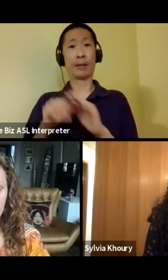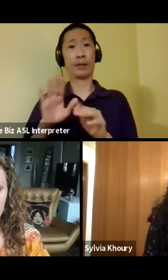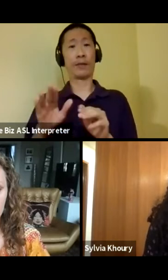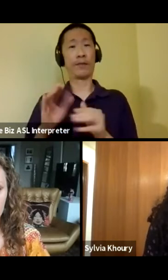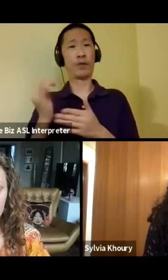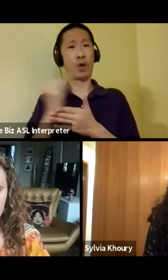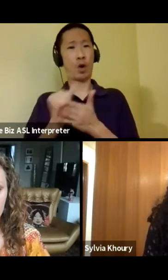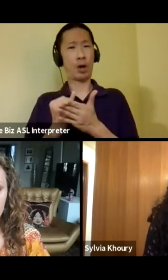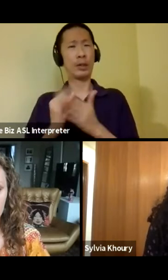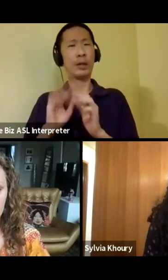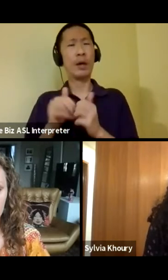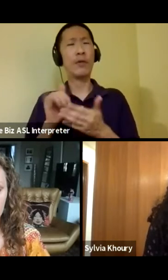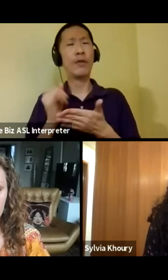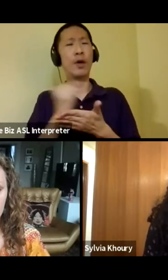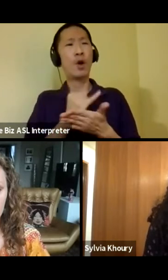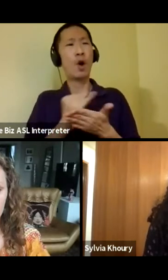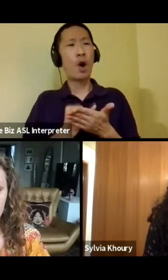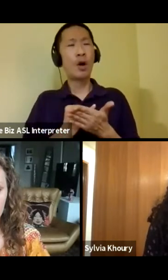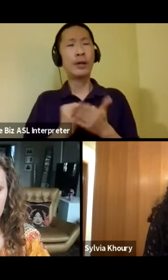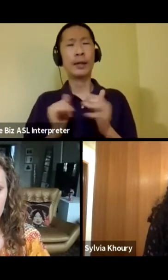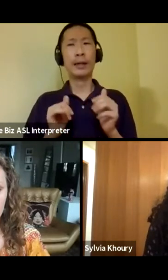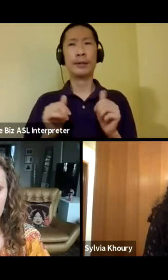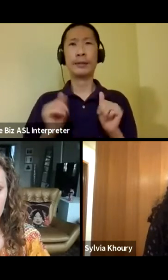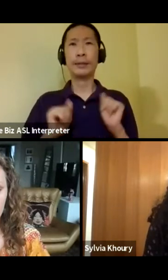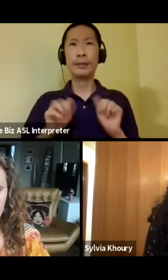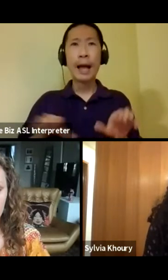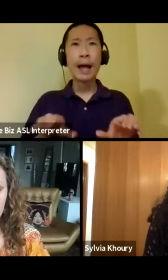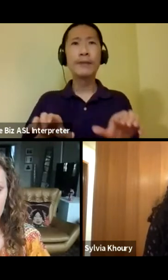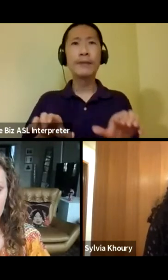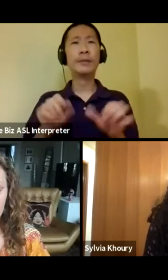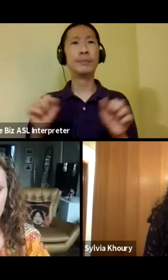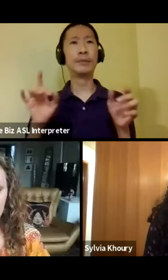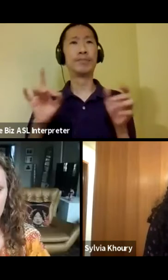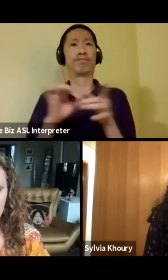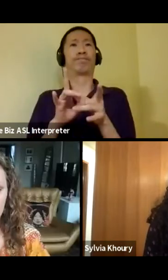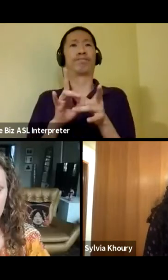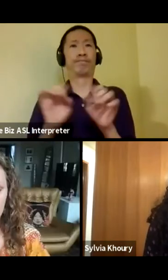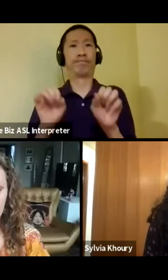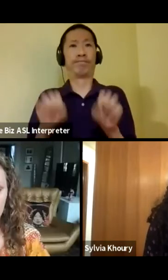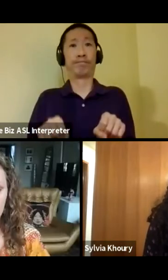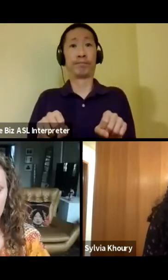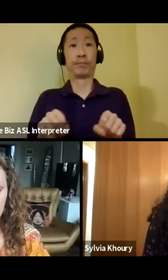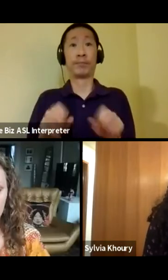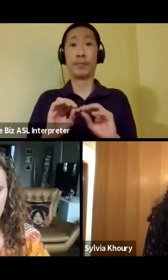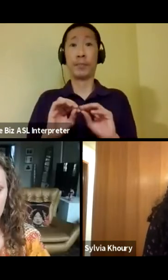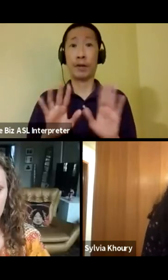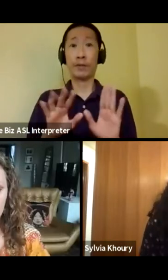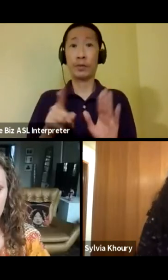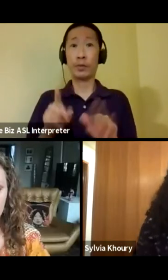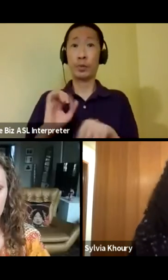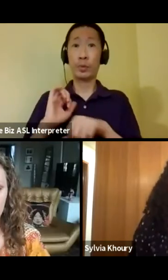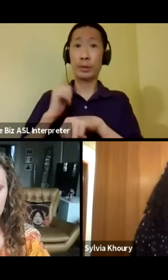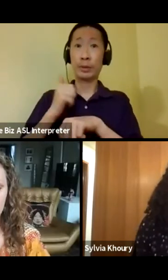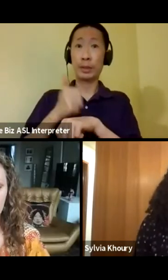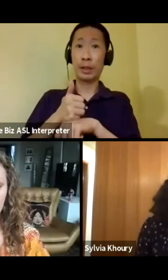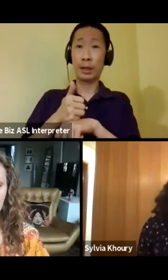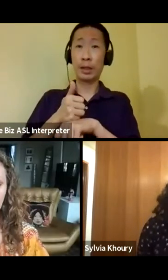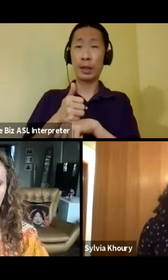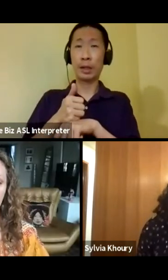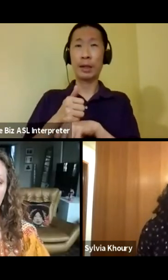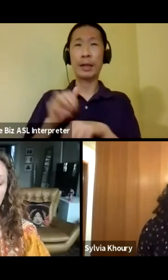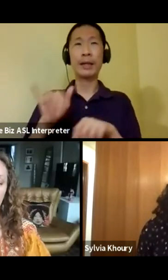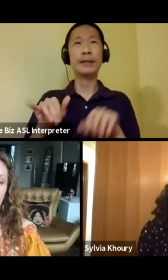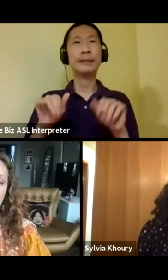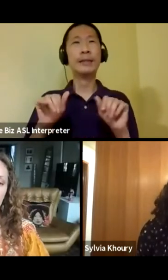is how that art and activism can be connected. And obviously, there are the I love that you set up this, this ability